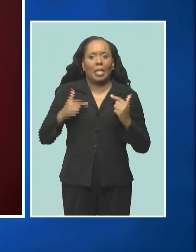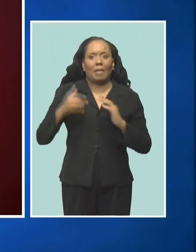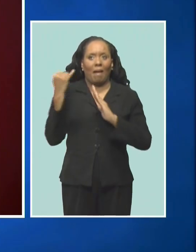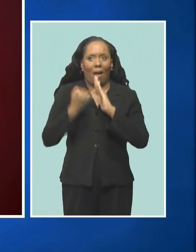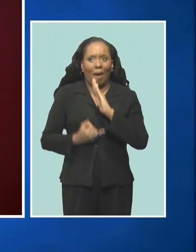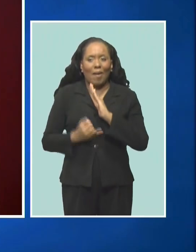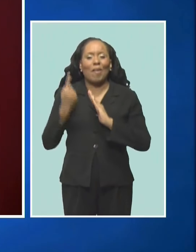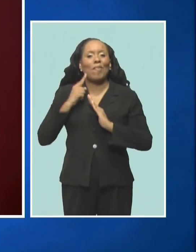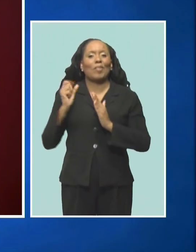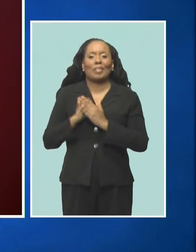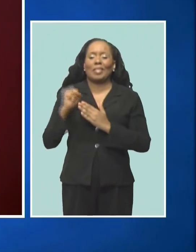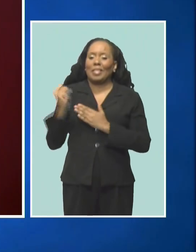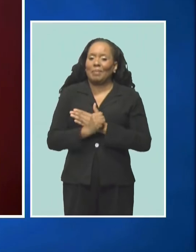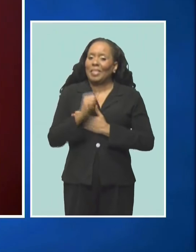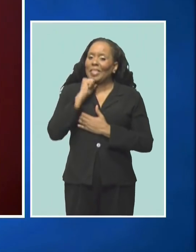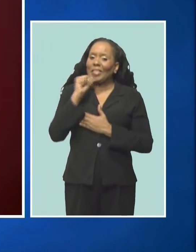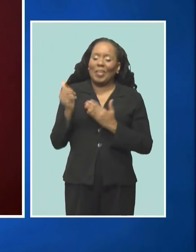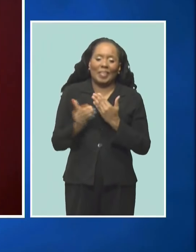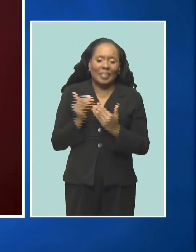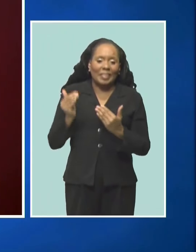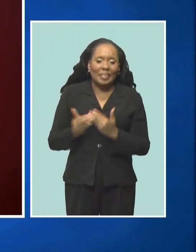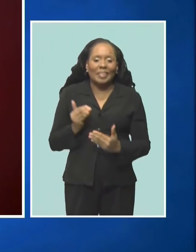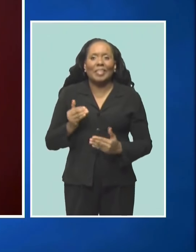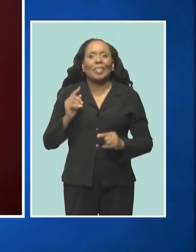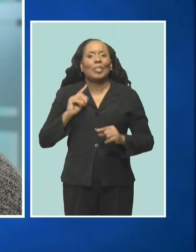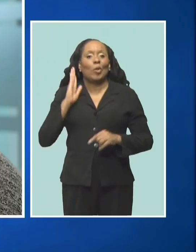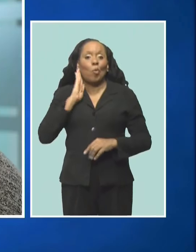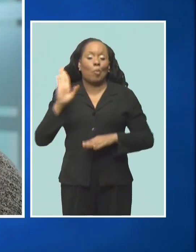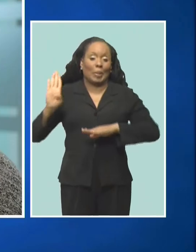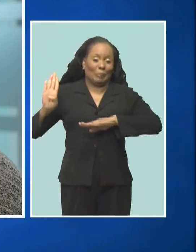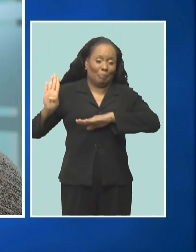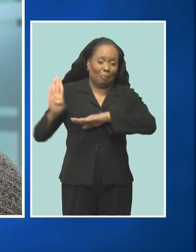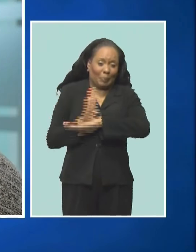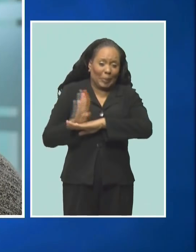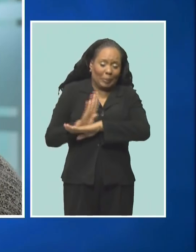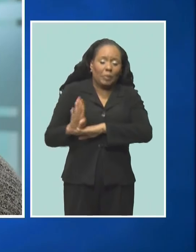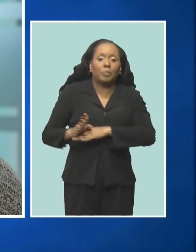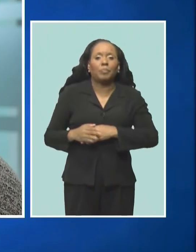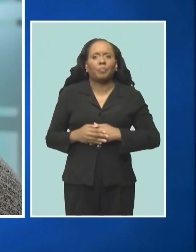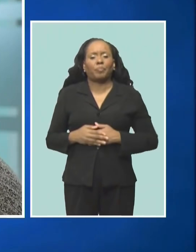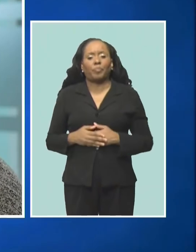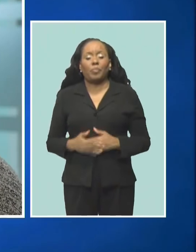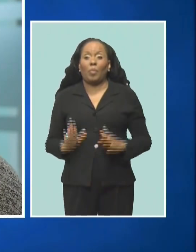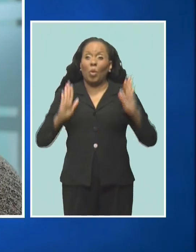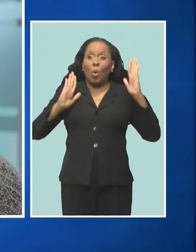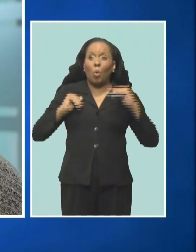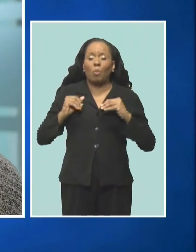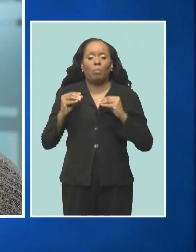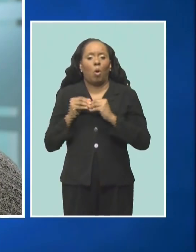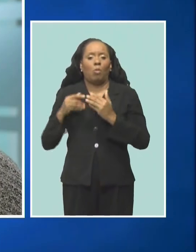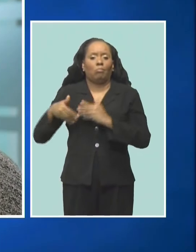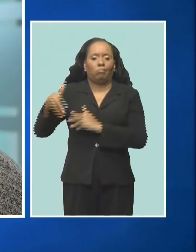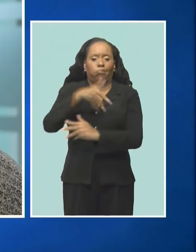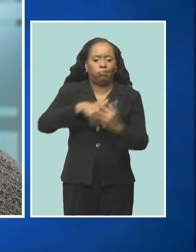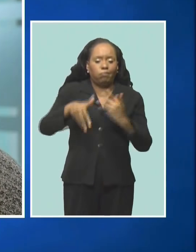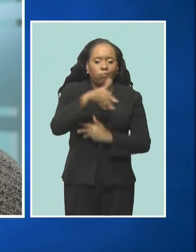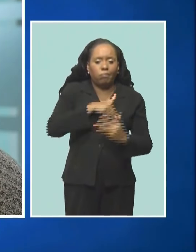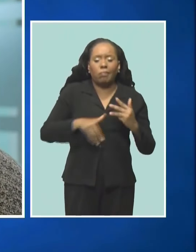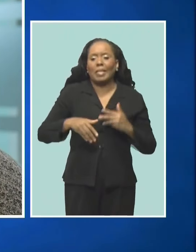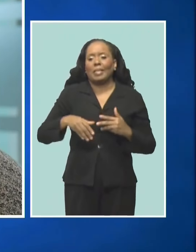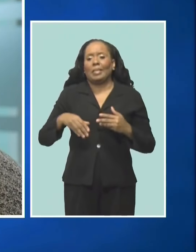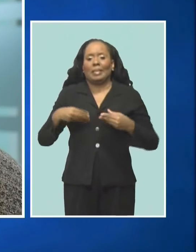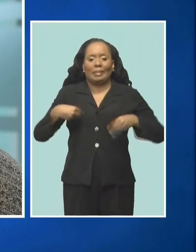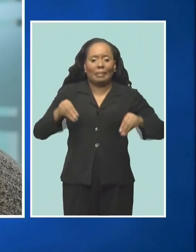September is not an easy task and will keep her busy. I'm hoping to make some connections, make some sales,